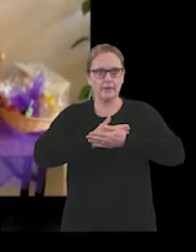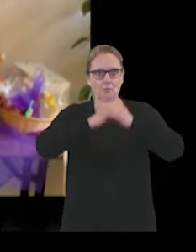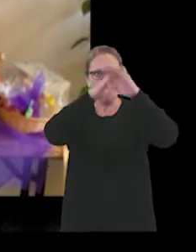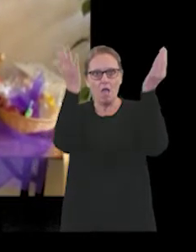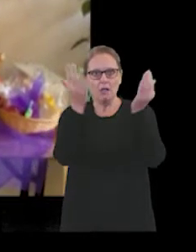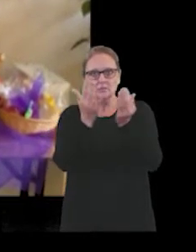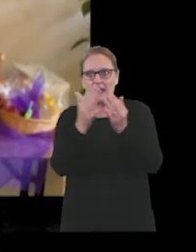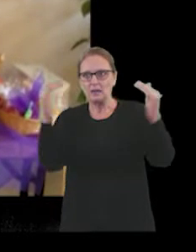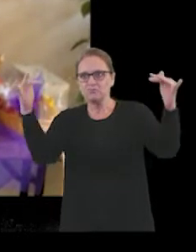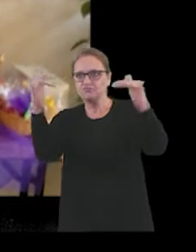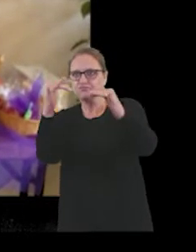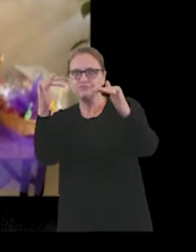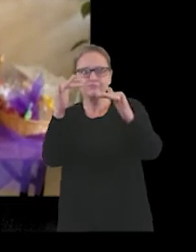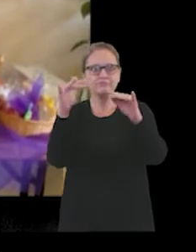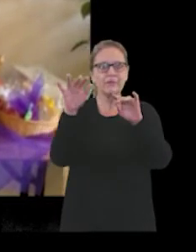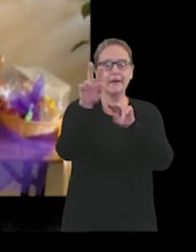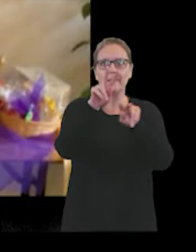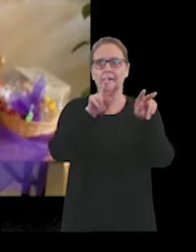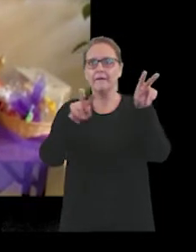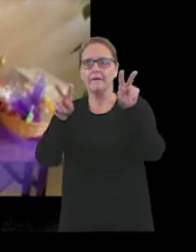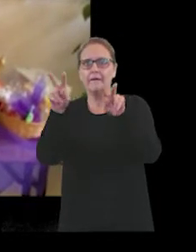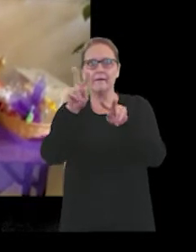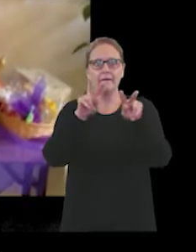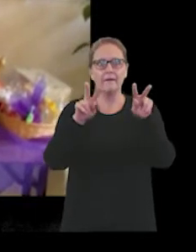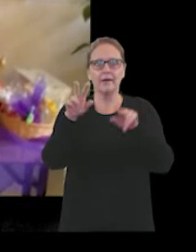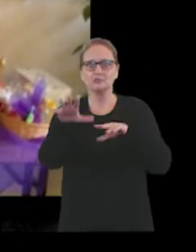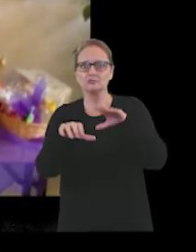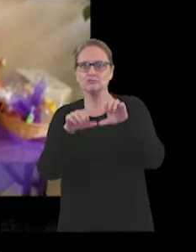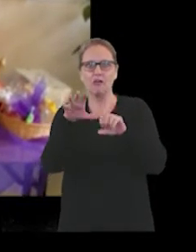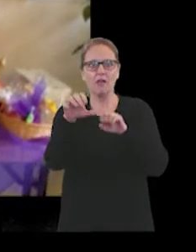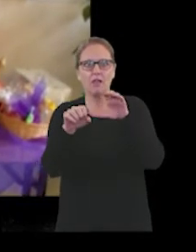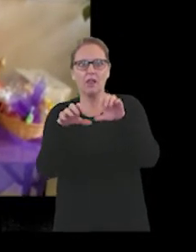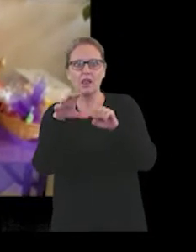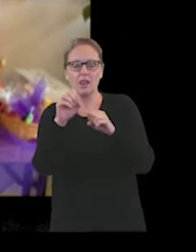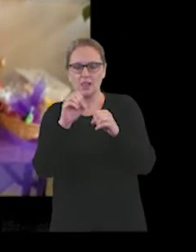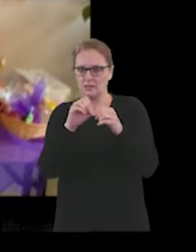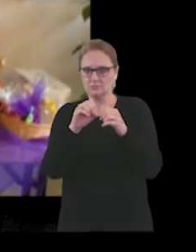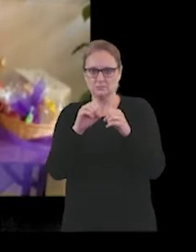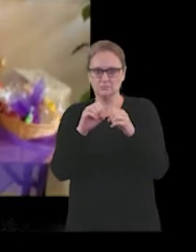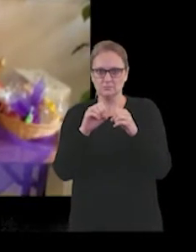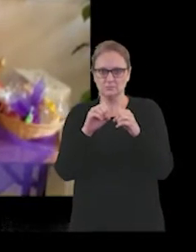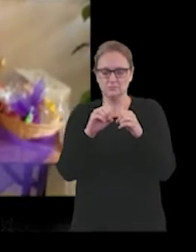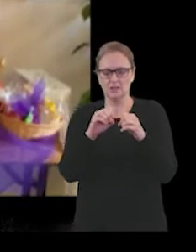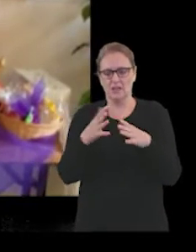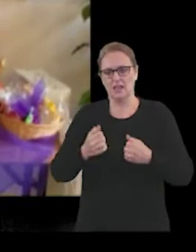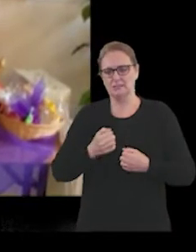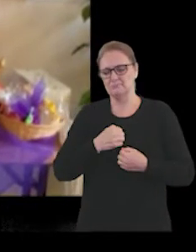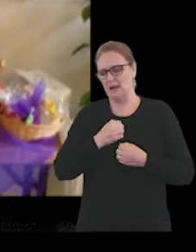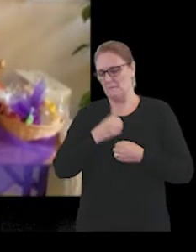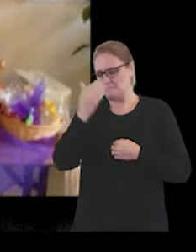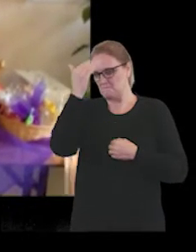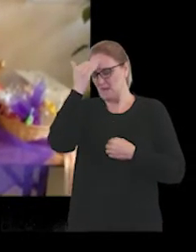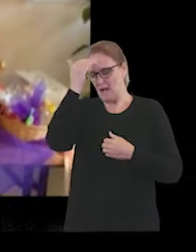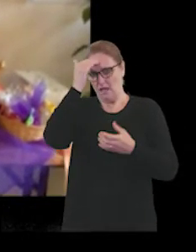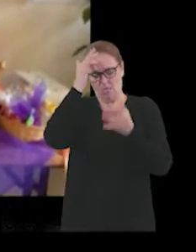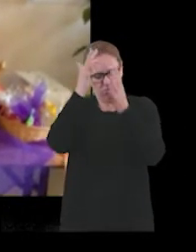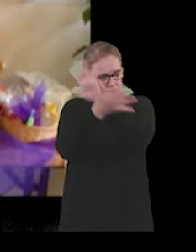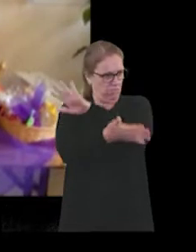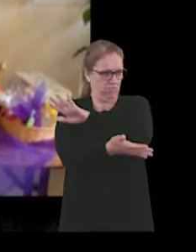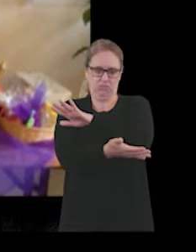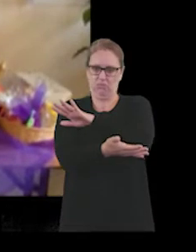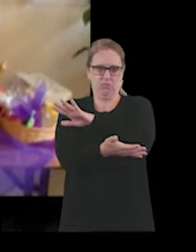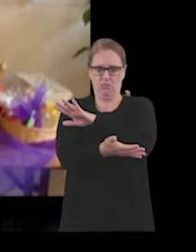fight. In our little bubble, that's part of the trouble, it's sending my mind into a muddle.